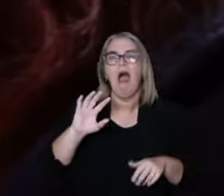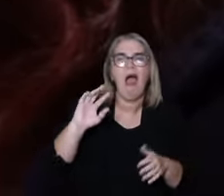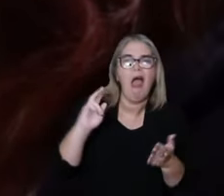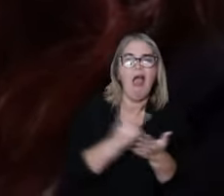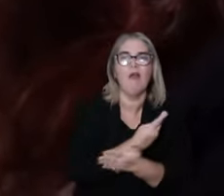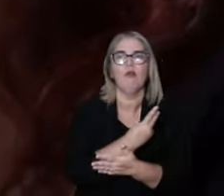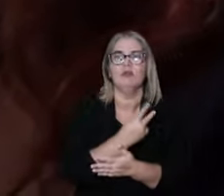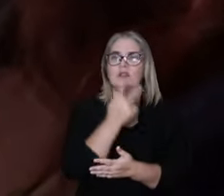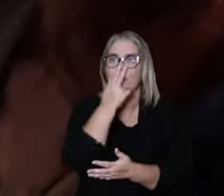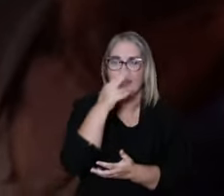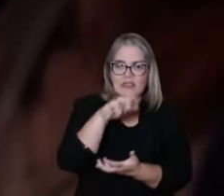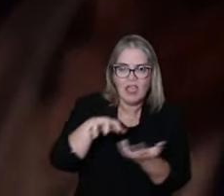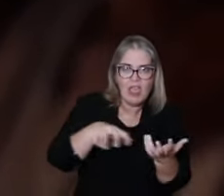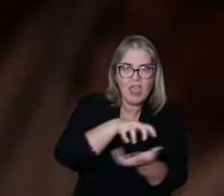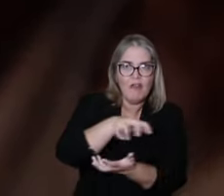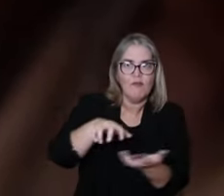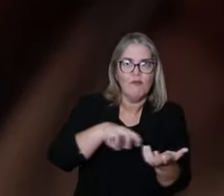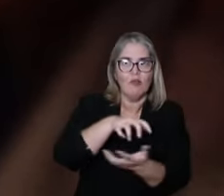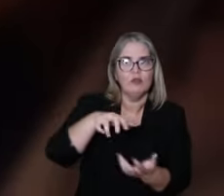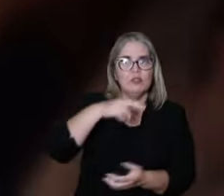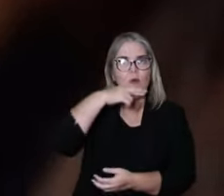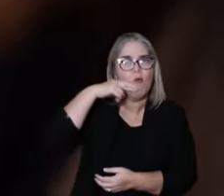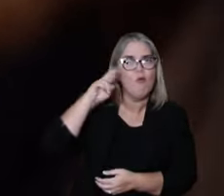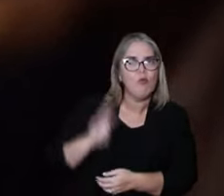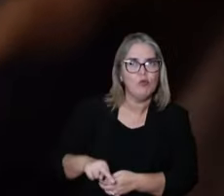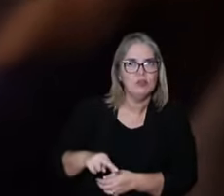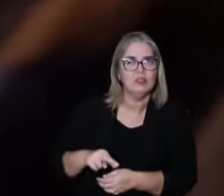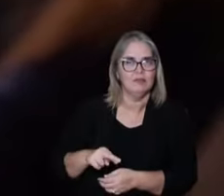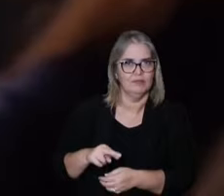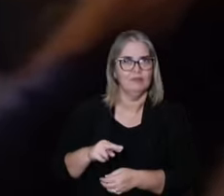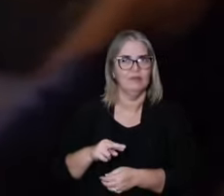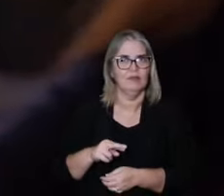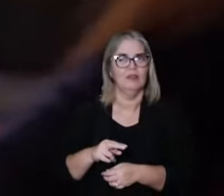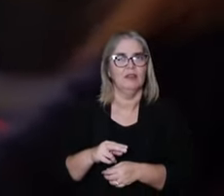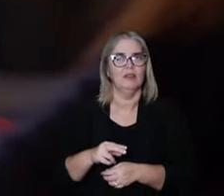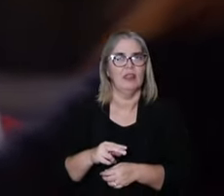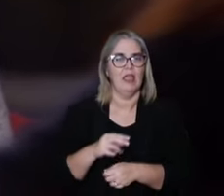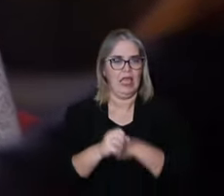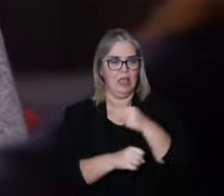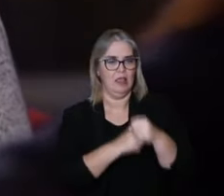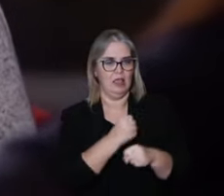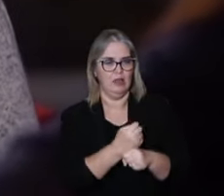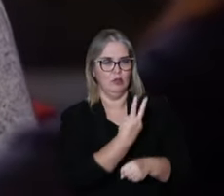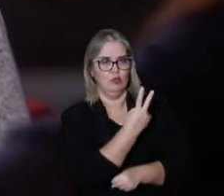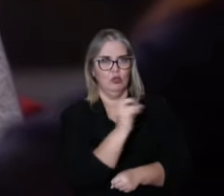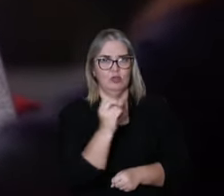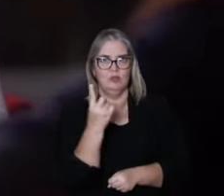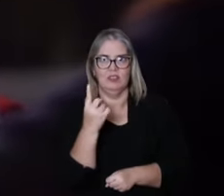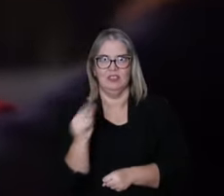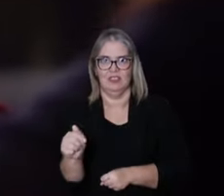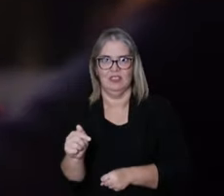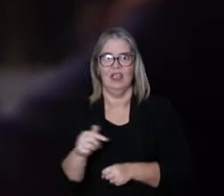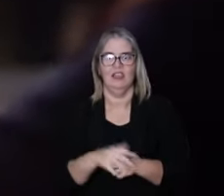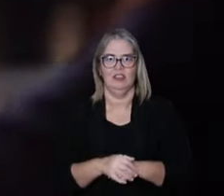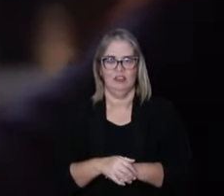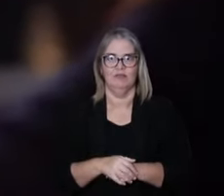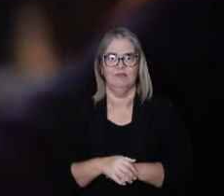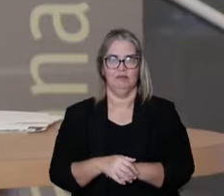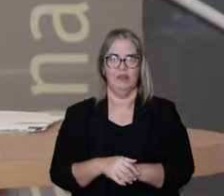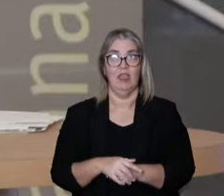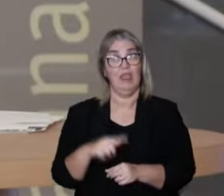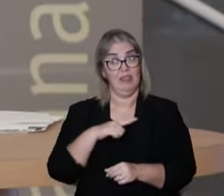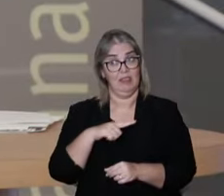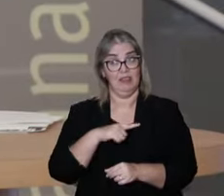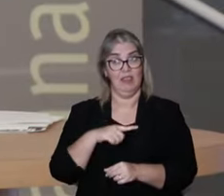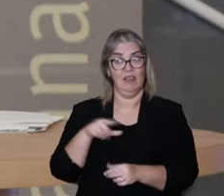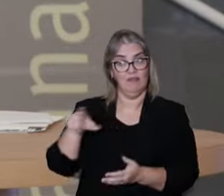to address that starts after the Russian Revolution in 17, with the idea of a primary